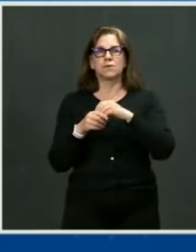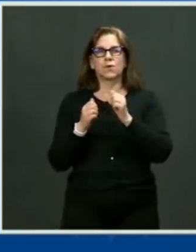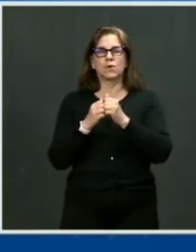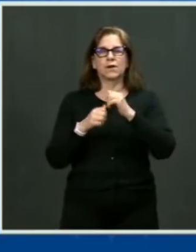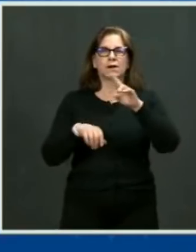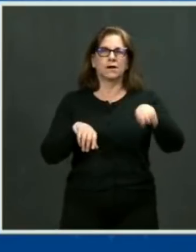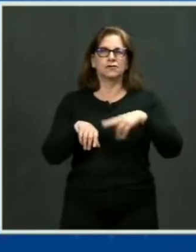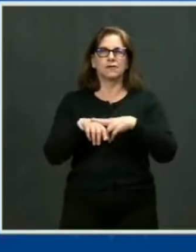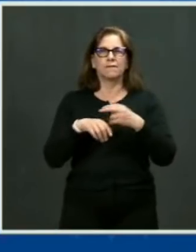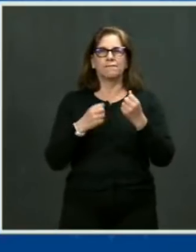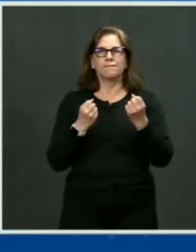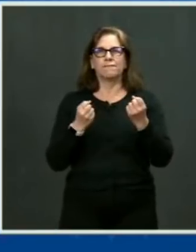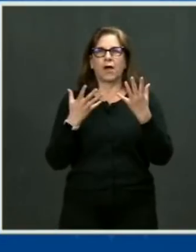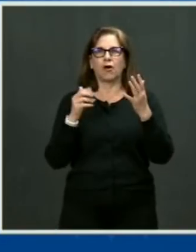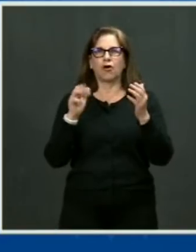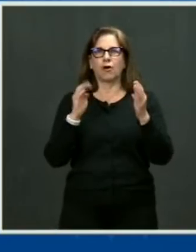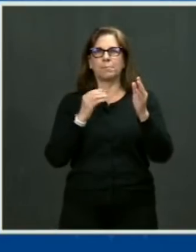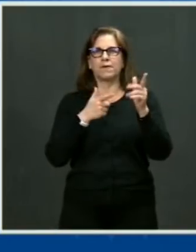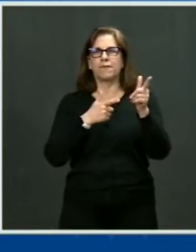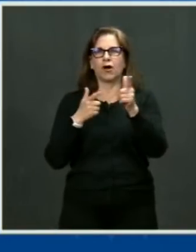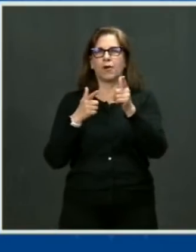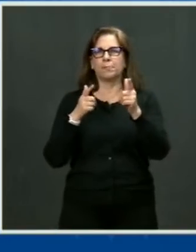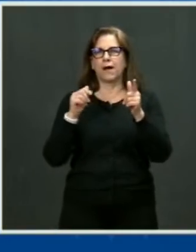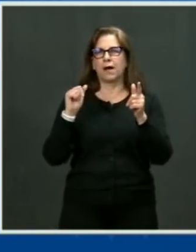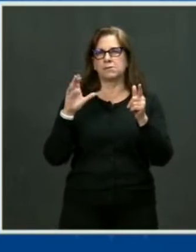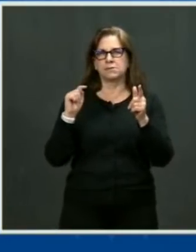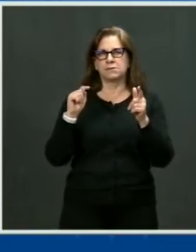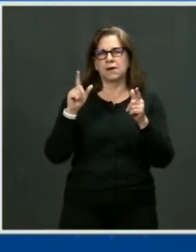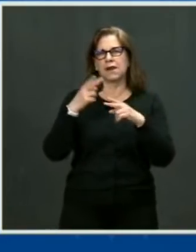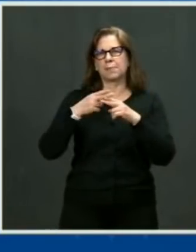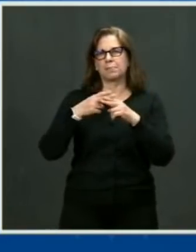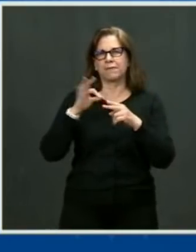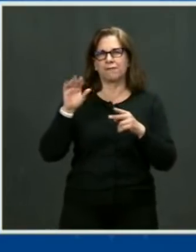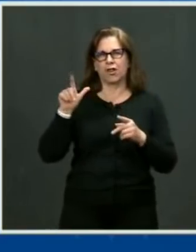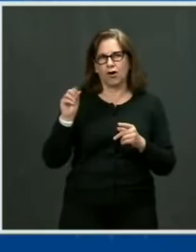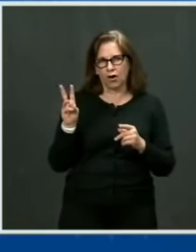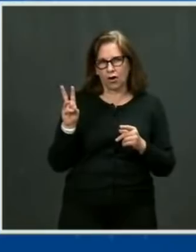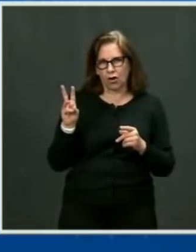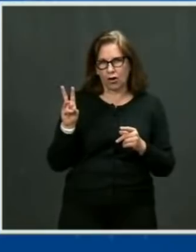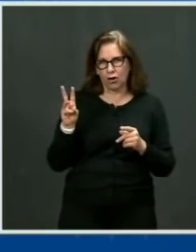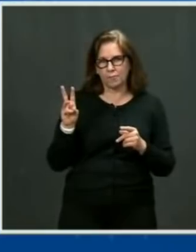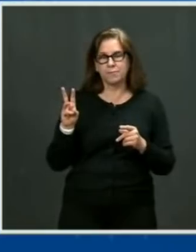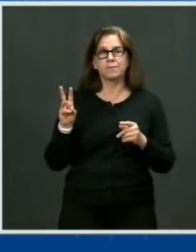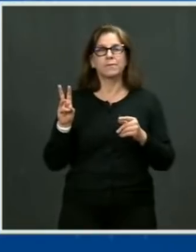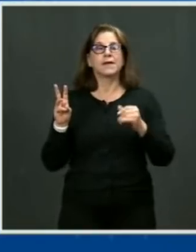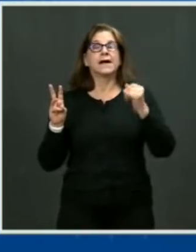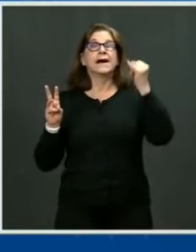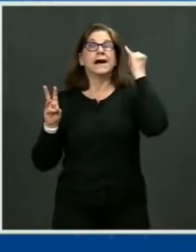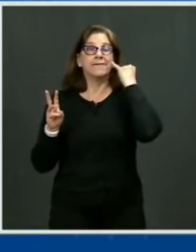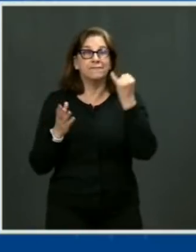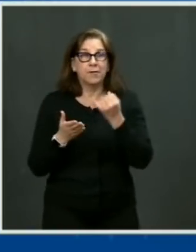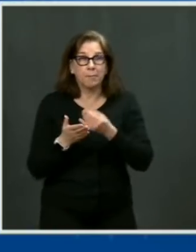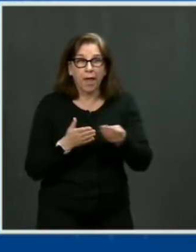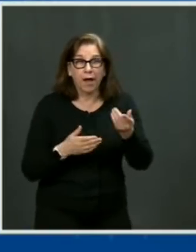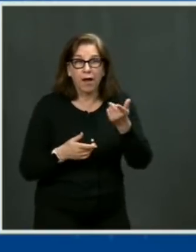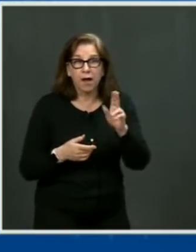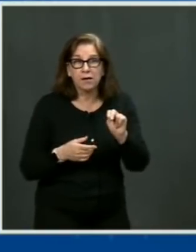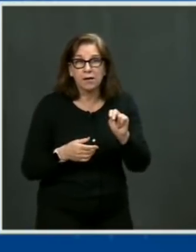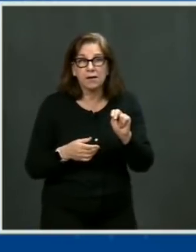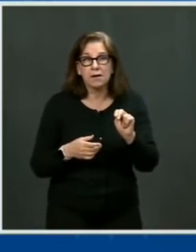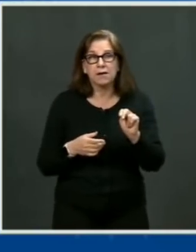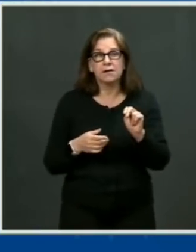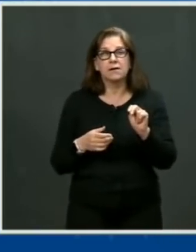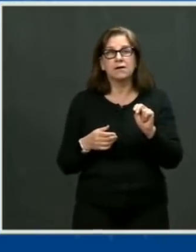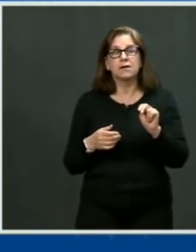information to the Justice Department. Just say they would if they went out and purchased a silencer for a gun. Fourthly,